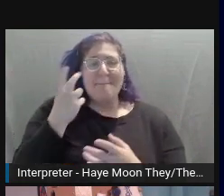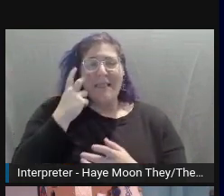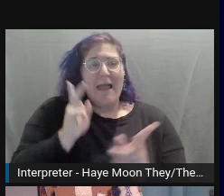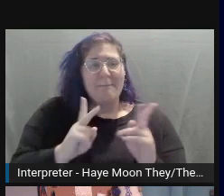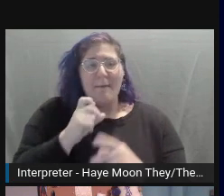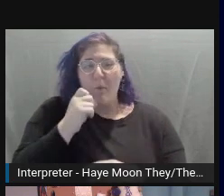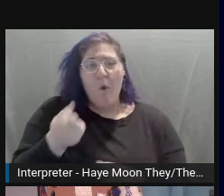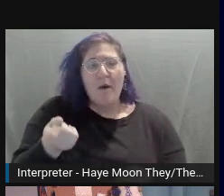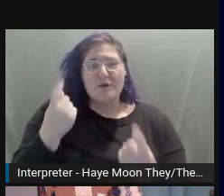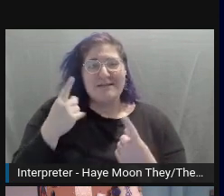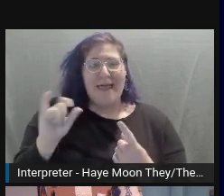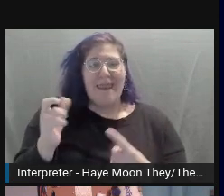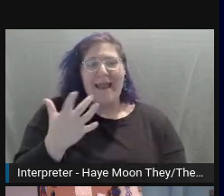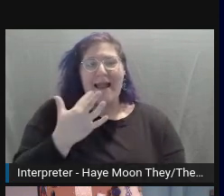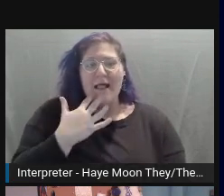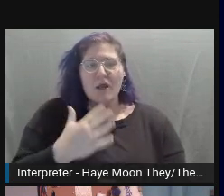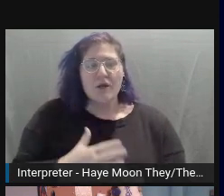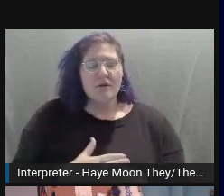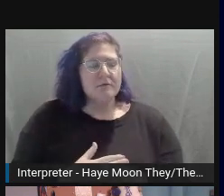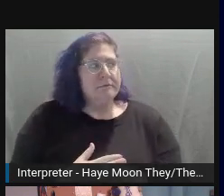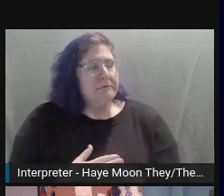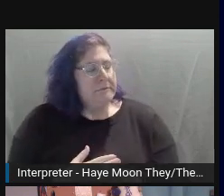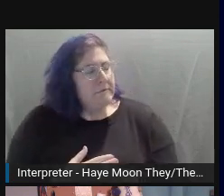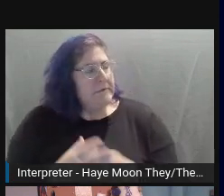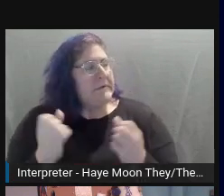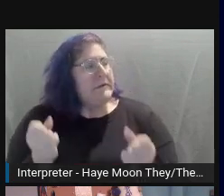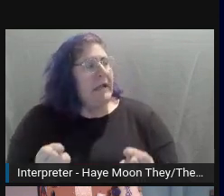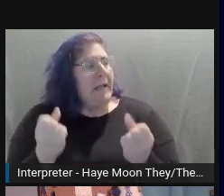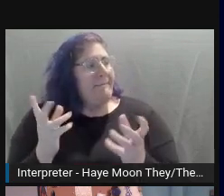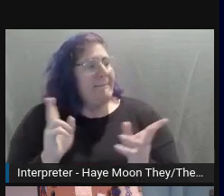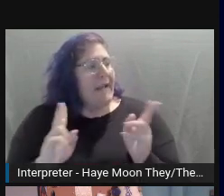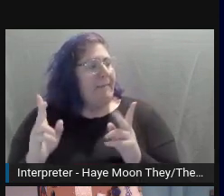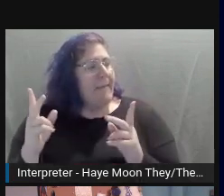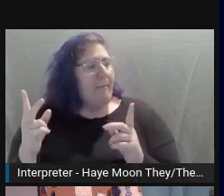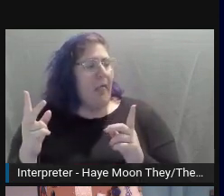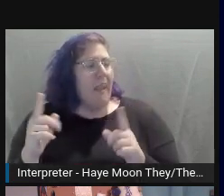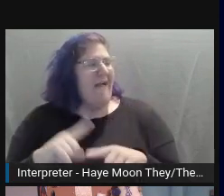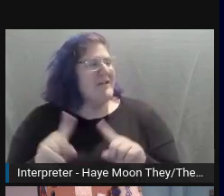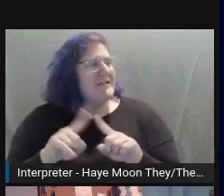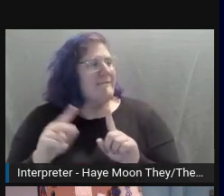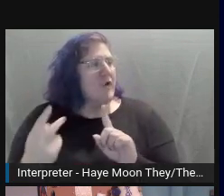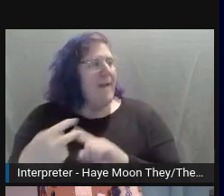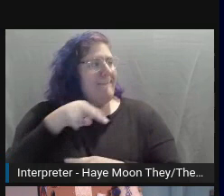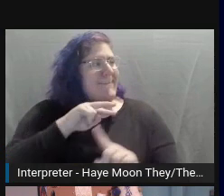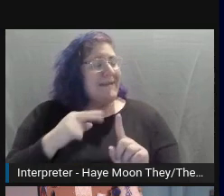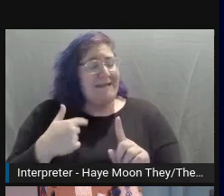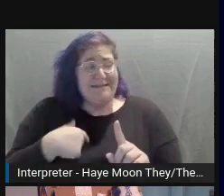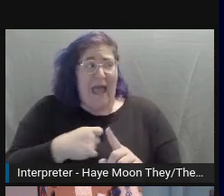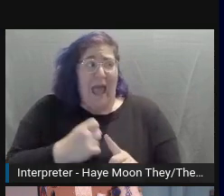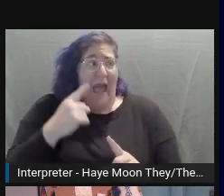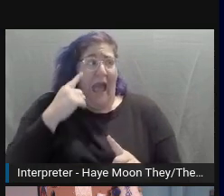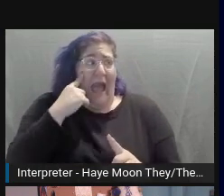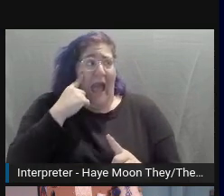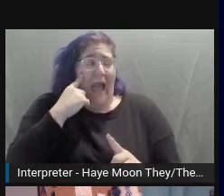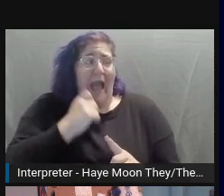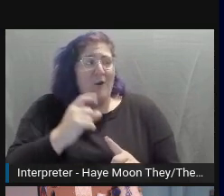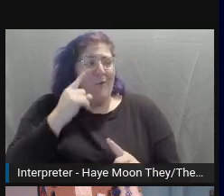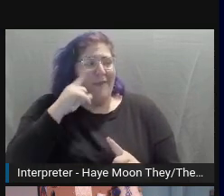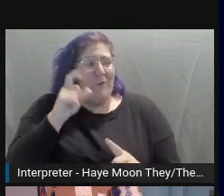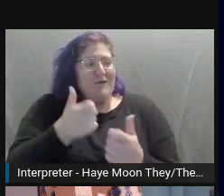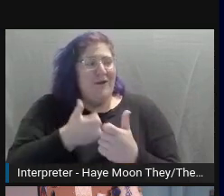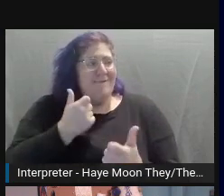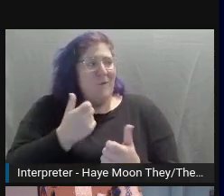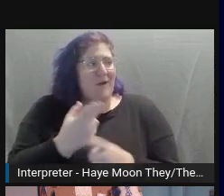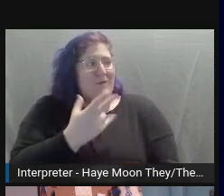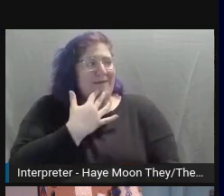one of the most contested. Personally, I don't think people should shy away from mentioning something like color. It still adds to a